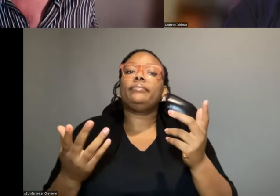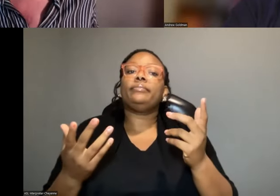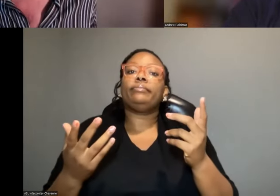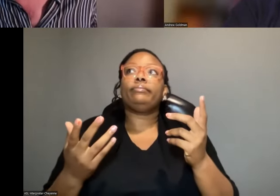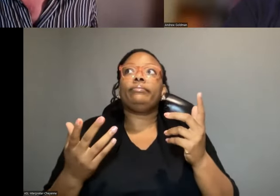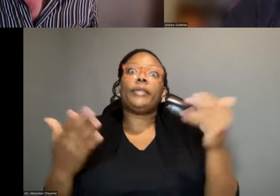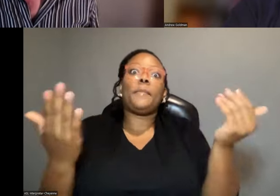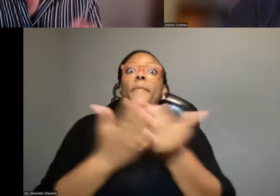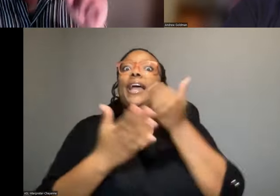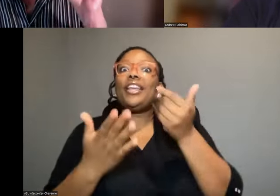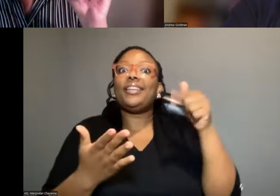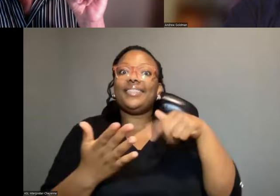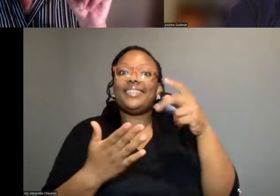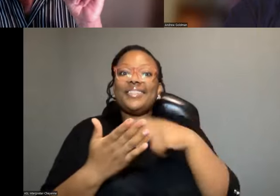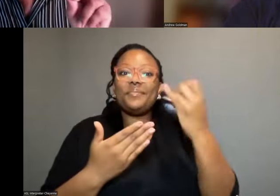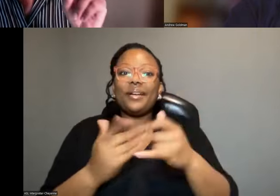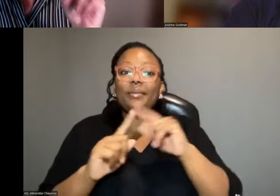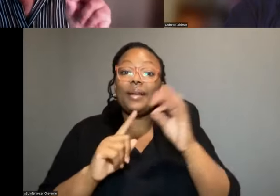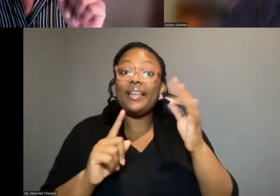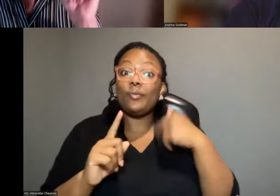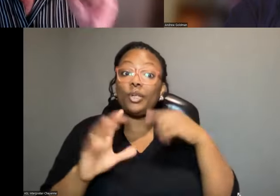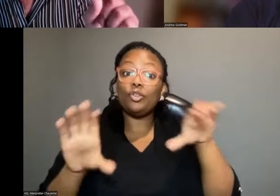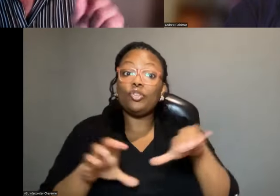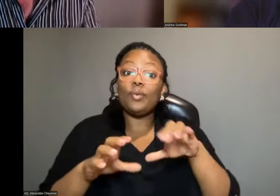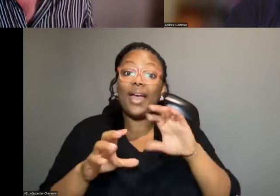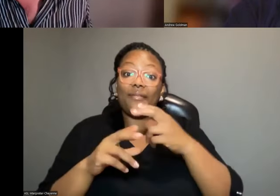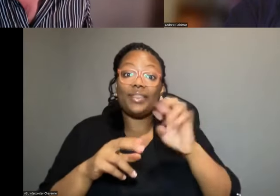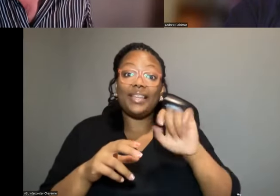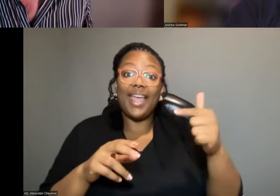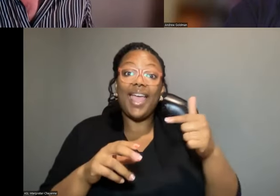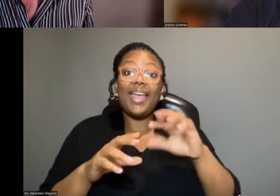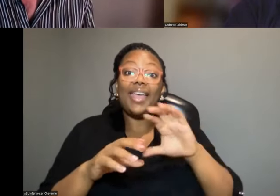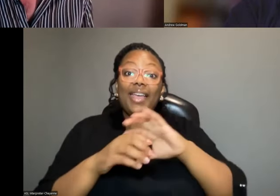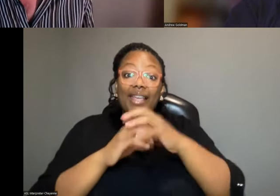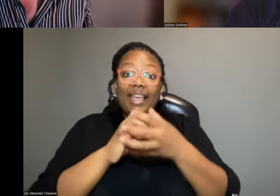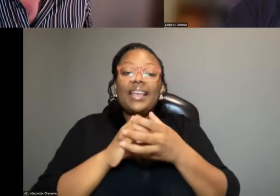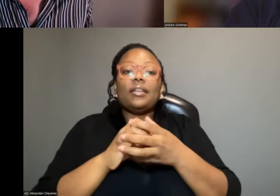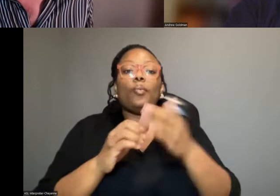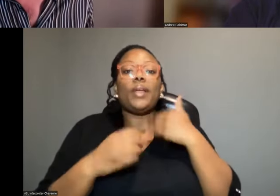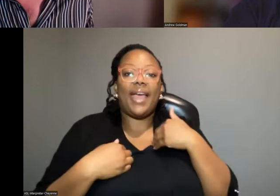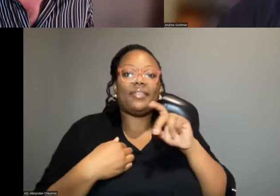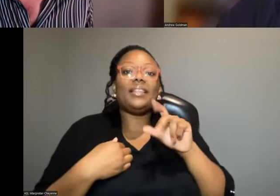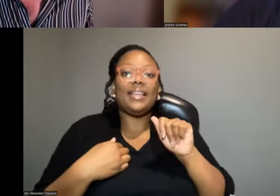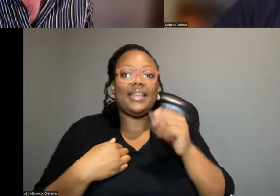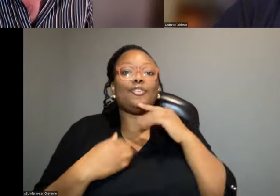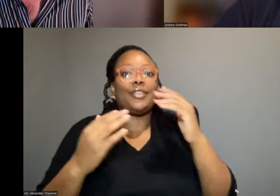pioneer that within this project. But if we do actually have the egg casings, we've got the DNA of the vector. And that's a really critical advance.